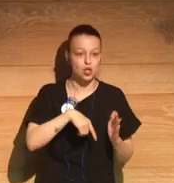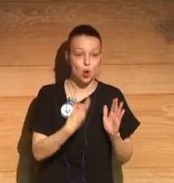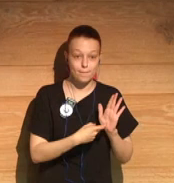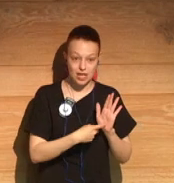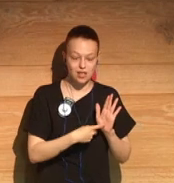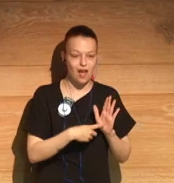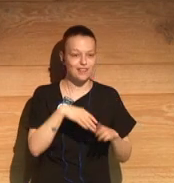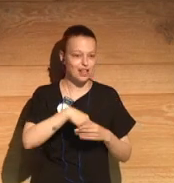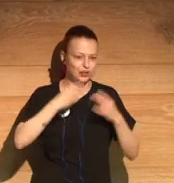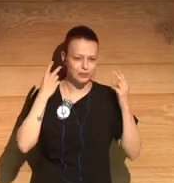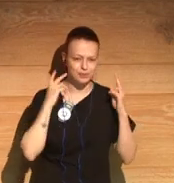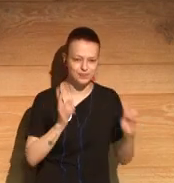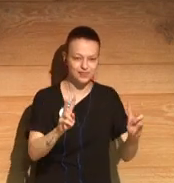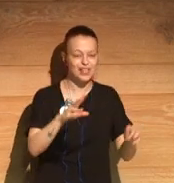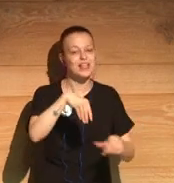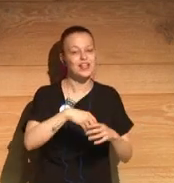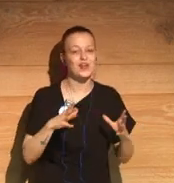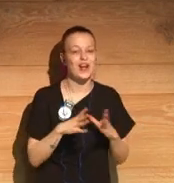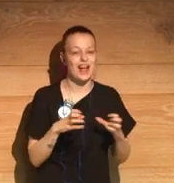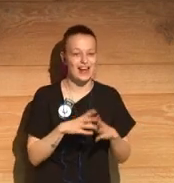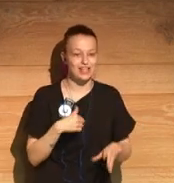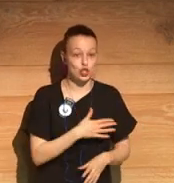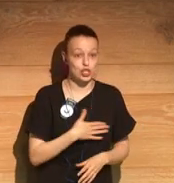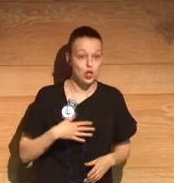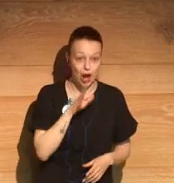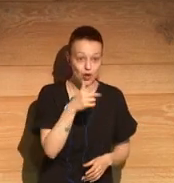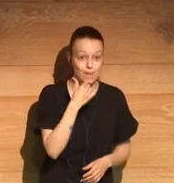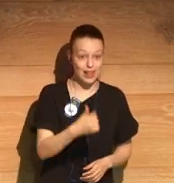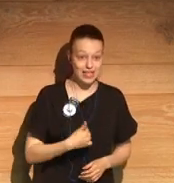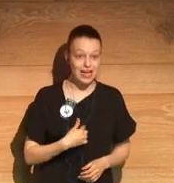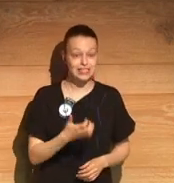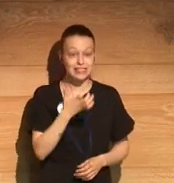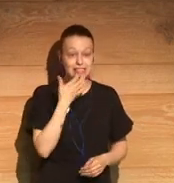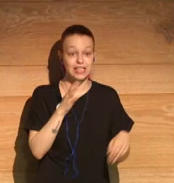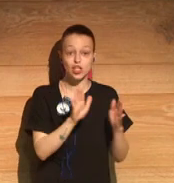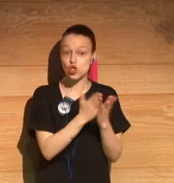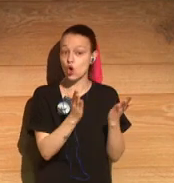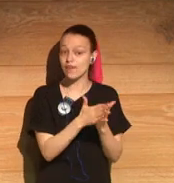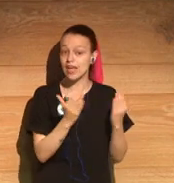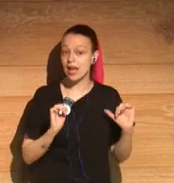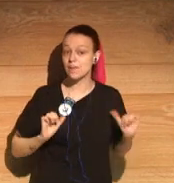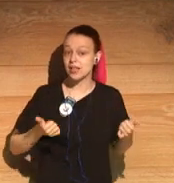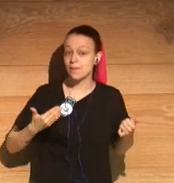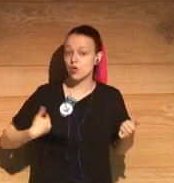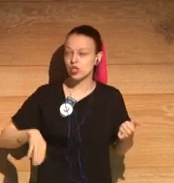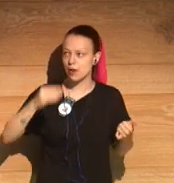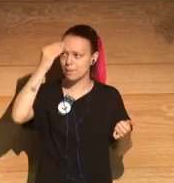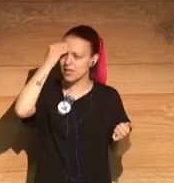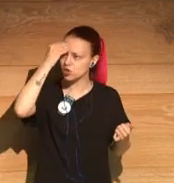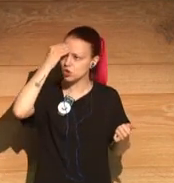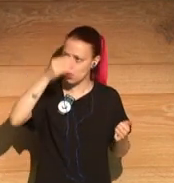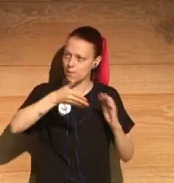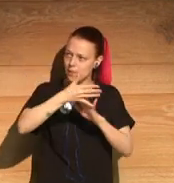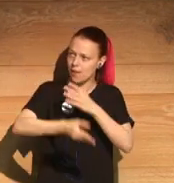very complete and full of desire and love. Now, could you tell us if this